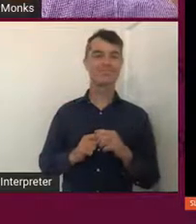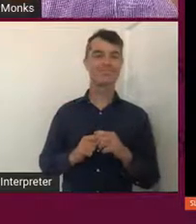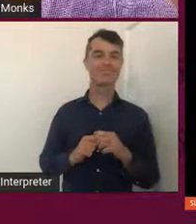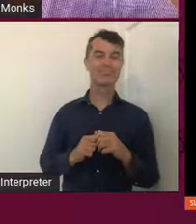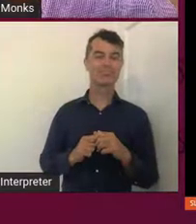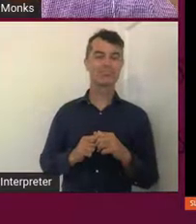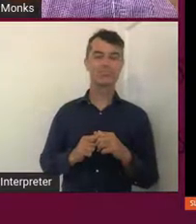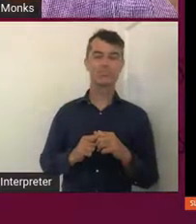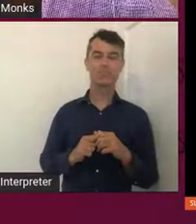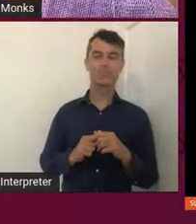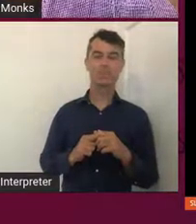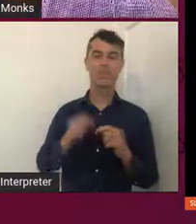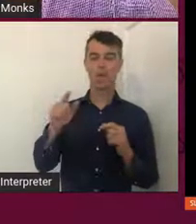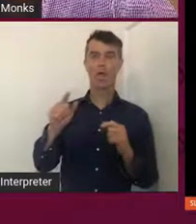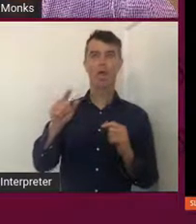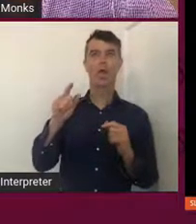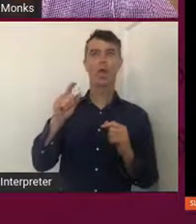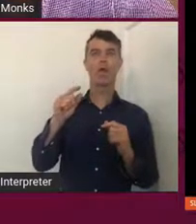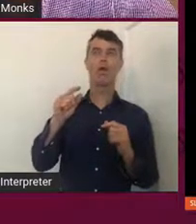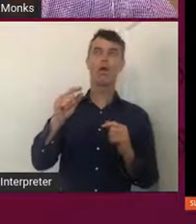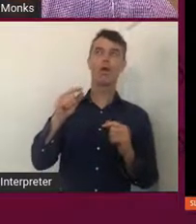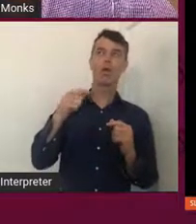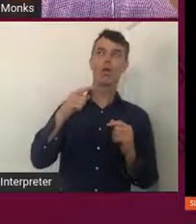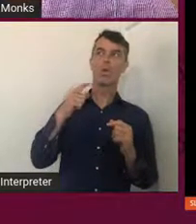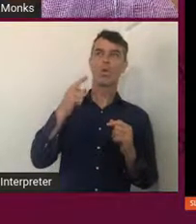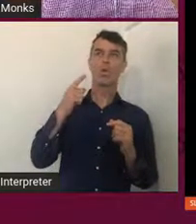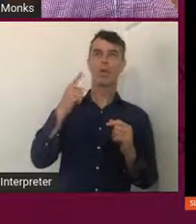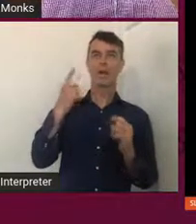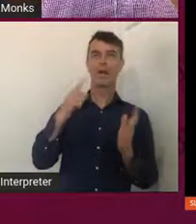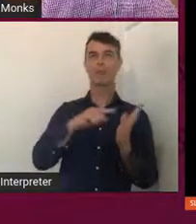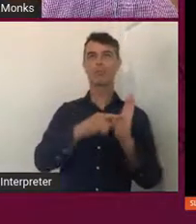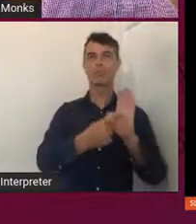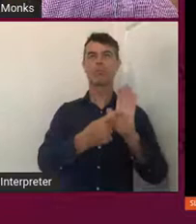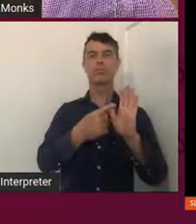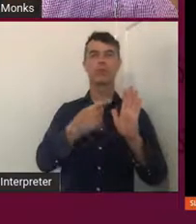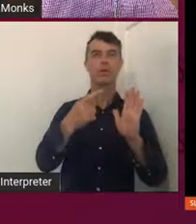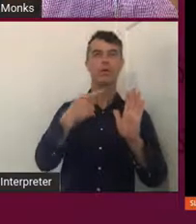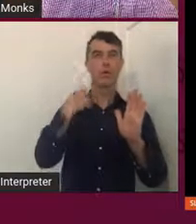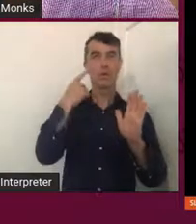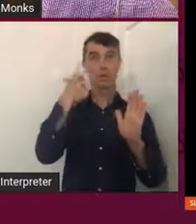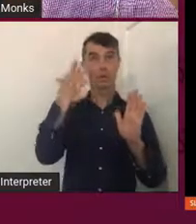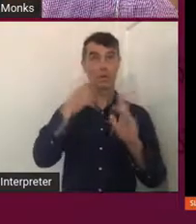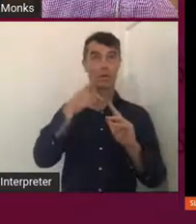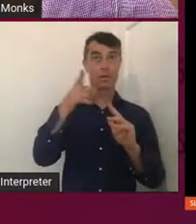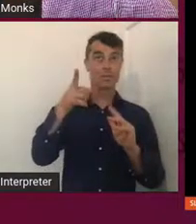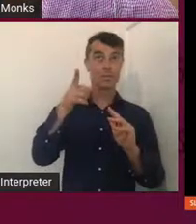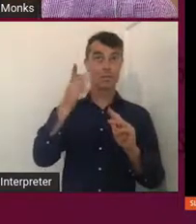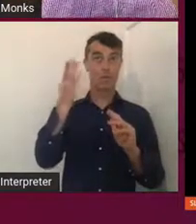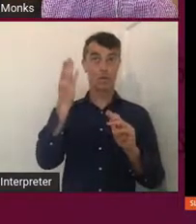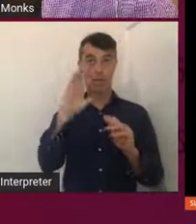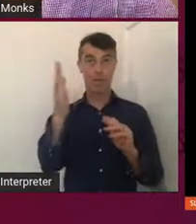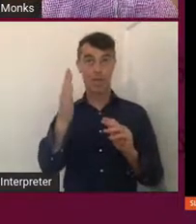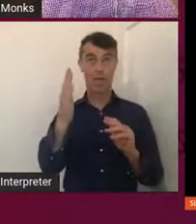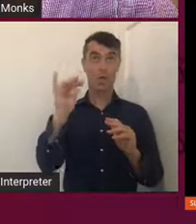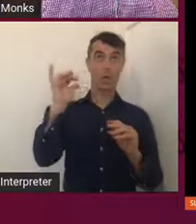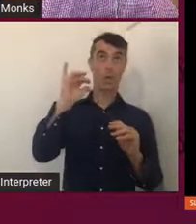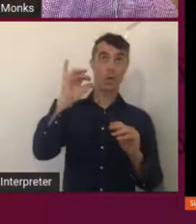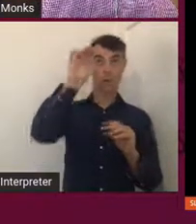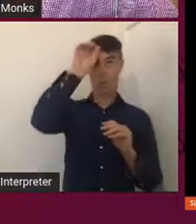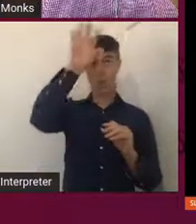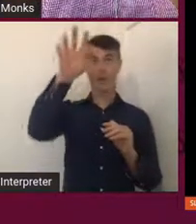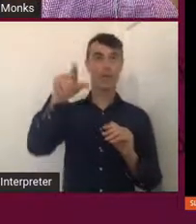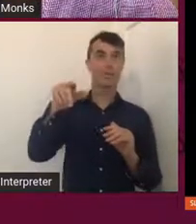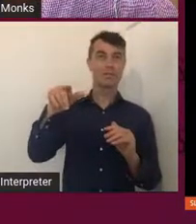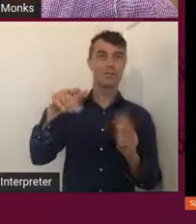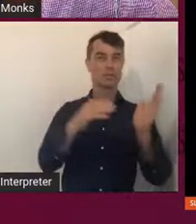a conversation about whether it was a whale or a shark because it was the size of a whale but it had gills